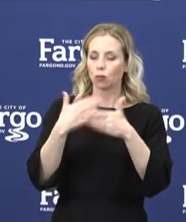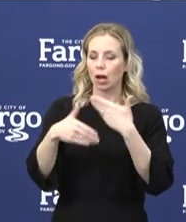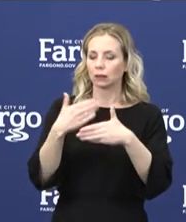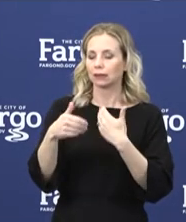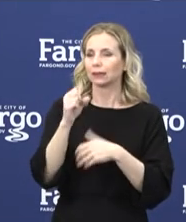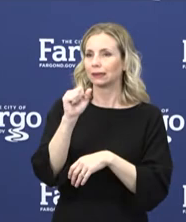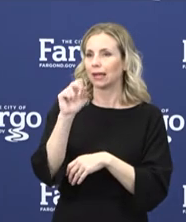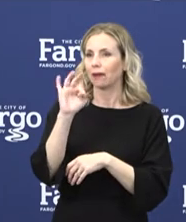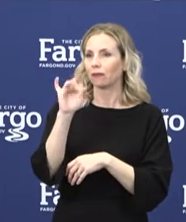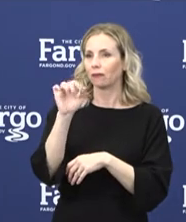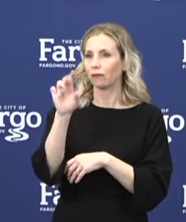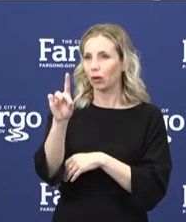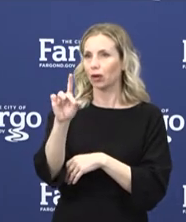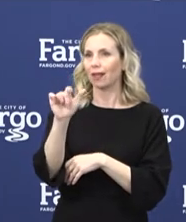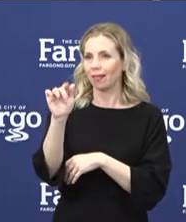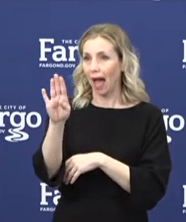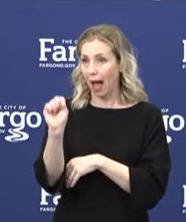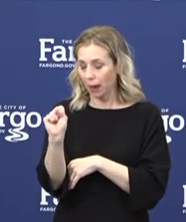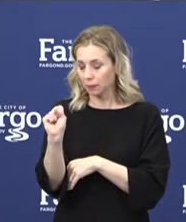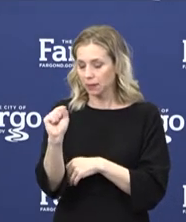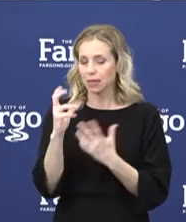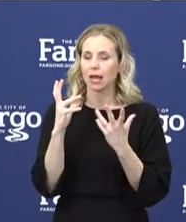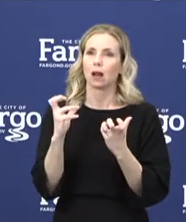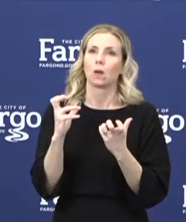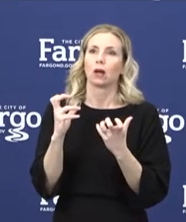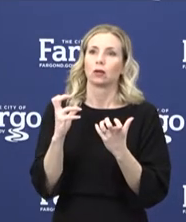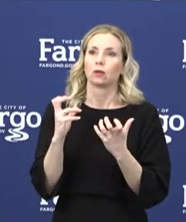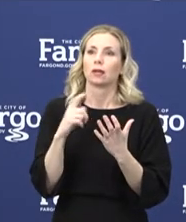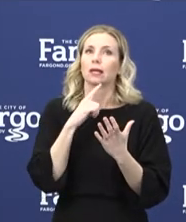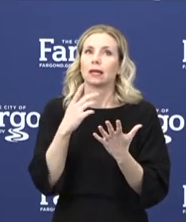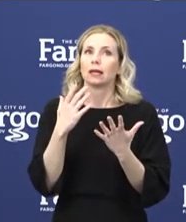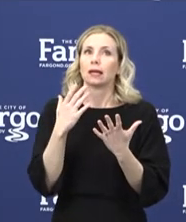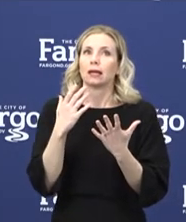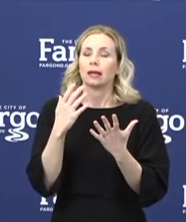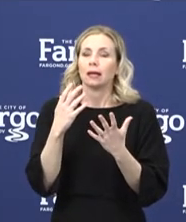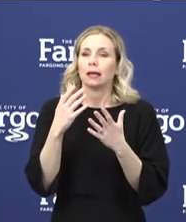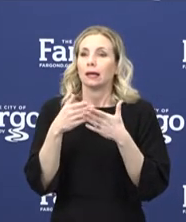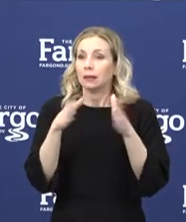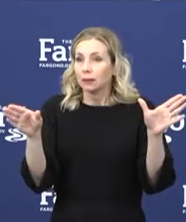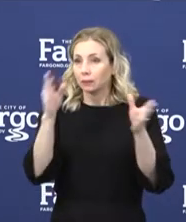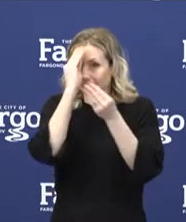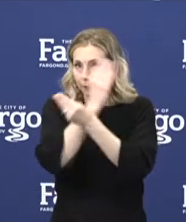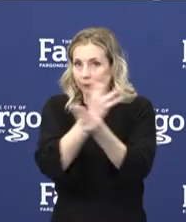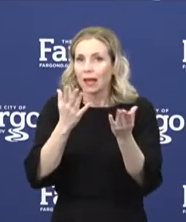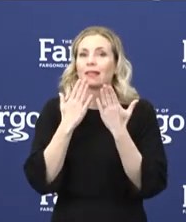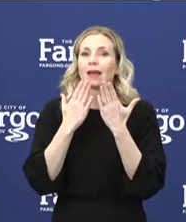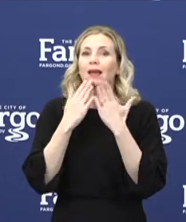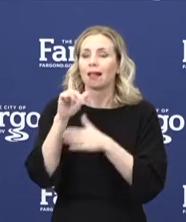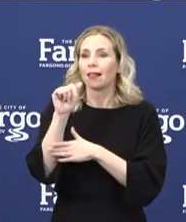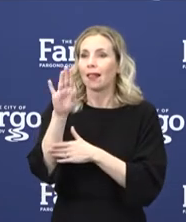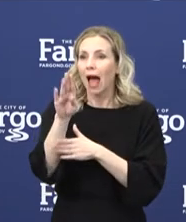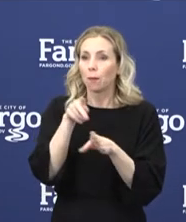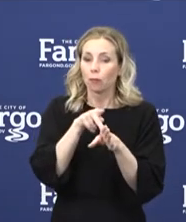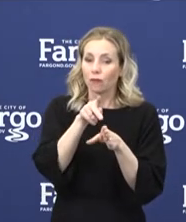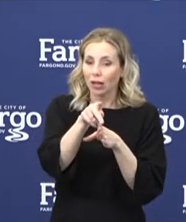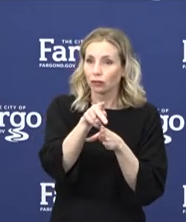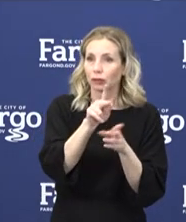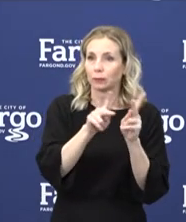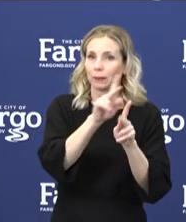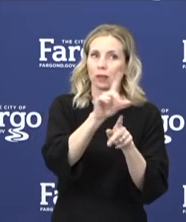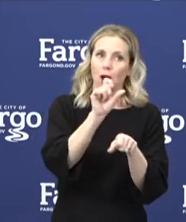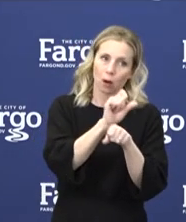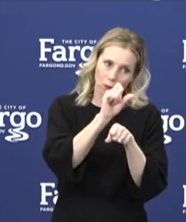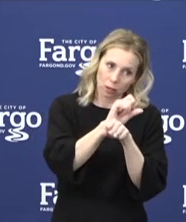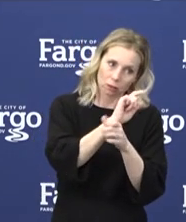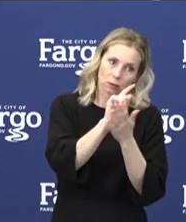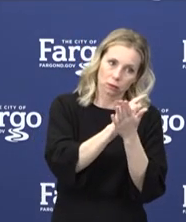And I really wanted to take this opportunity to publicly thank our laboratory professionals for their long hours and